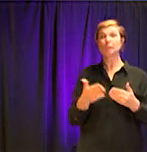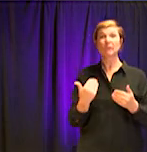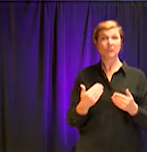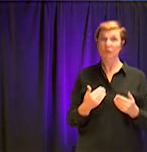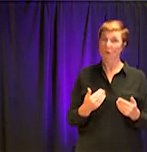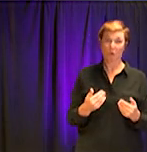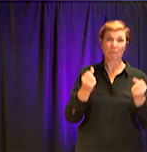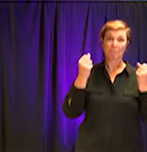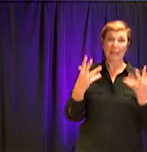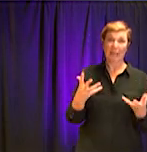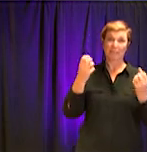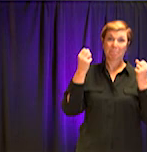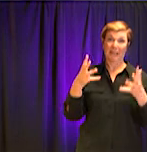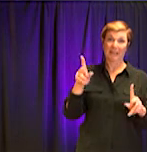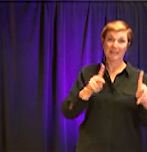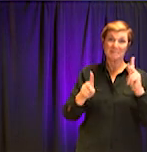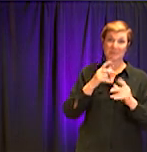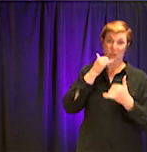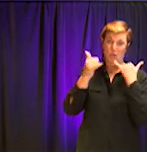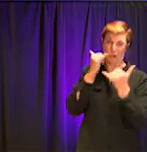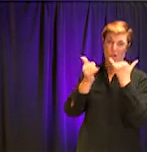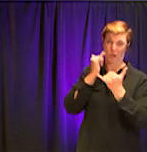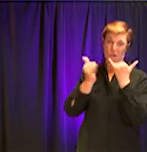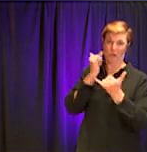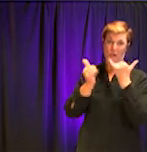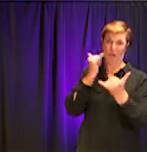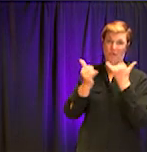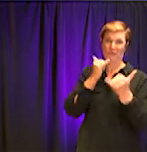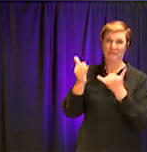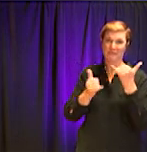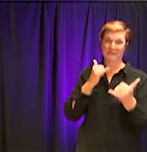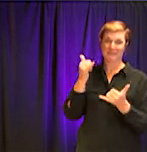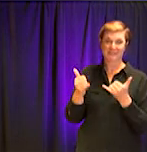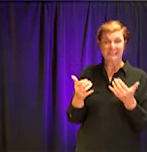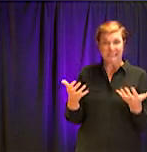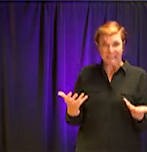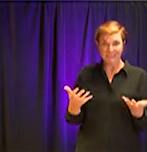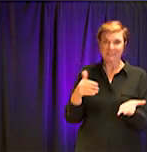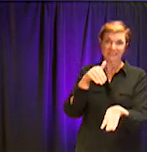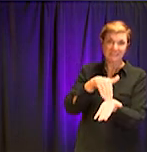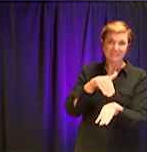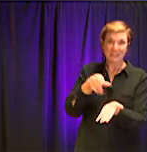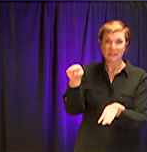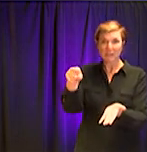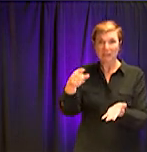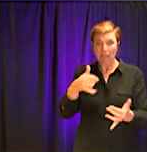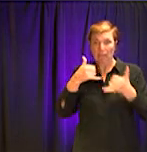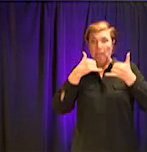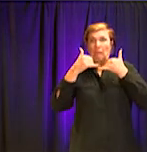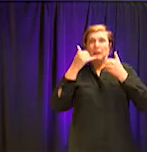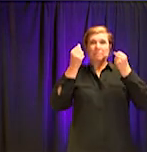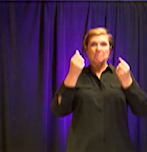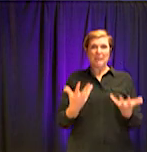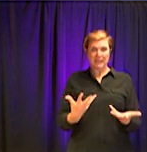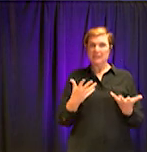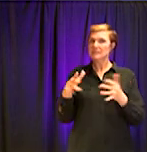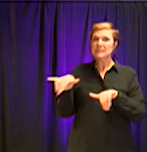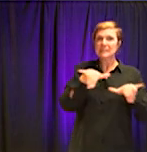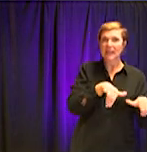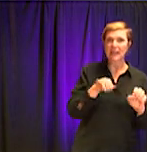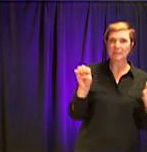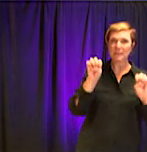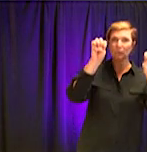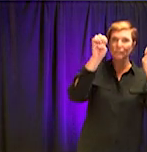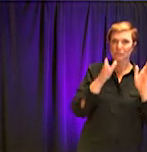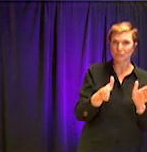be more difficult to access your physician, you know, when there's tremendous demand for resources. And that will also be true in the emergency departments. But,